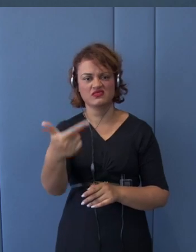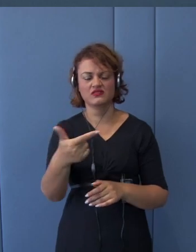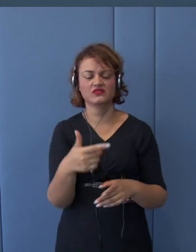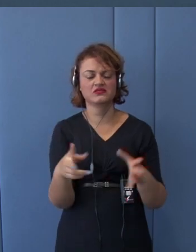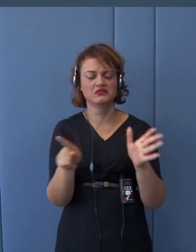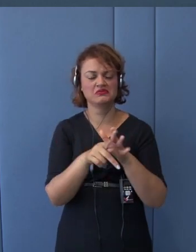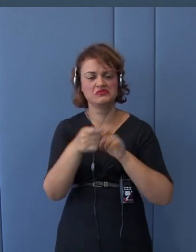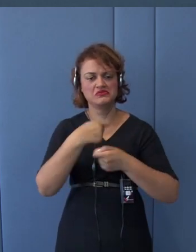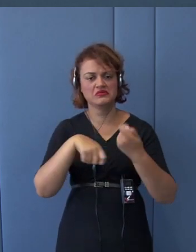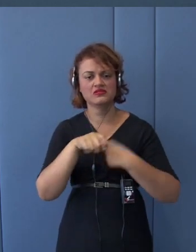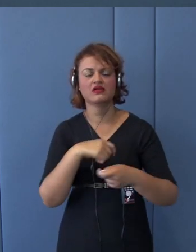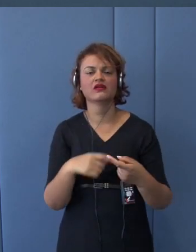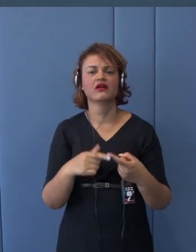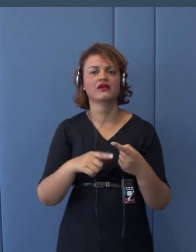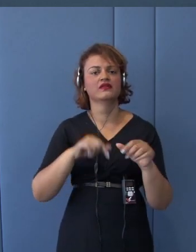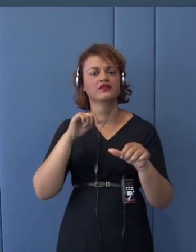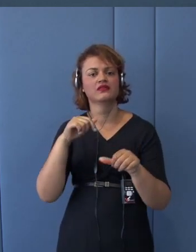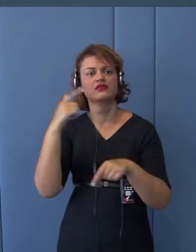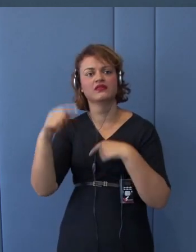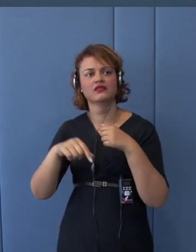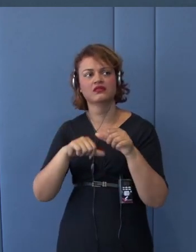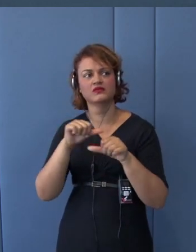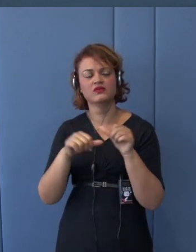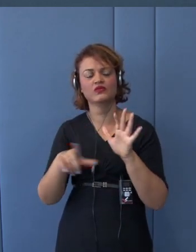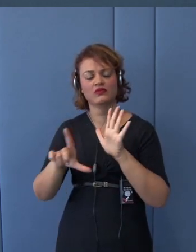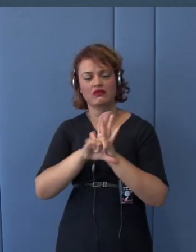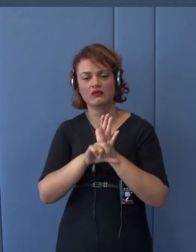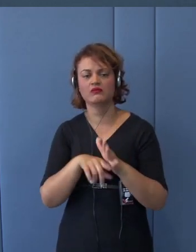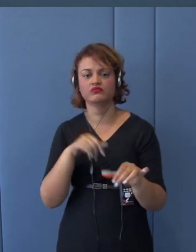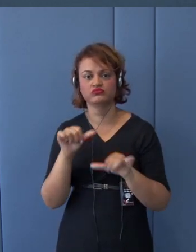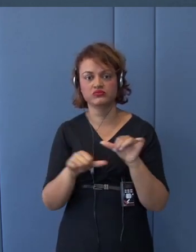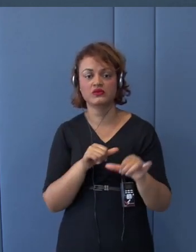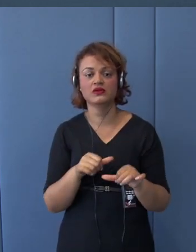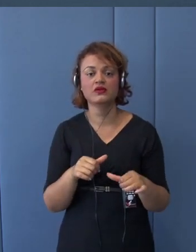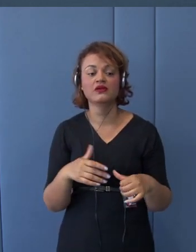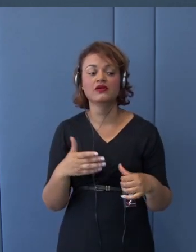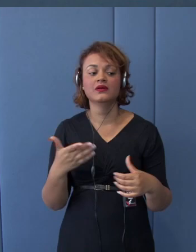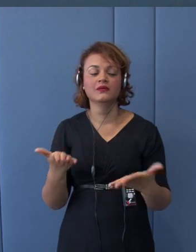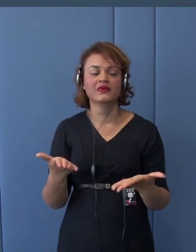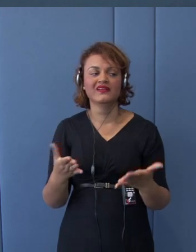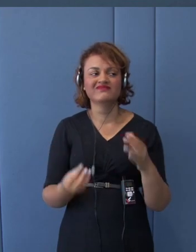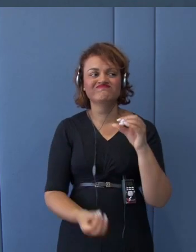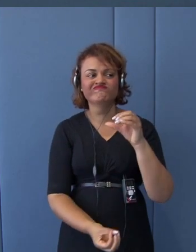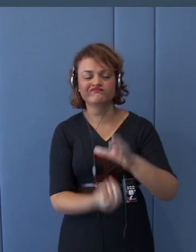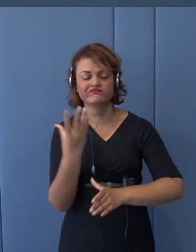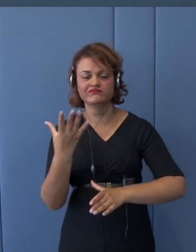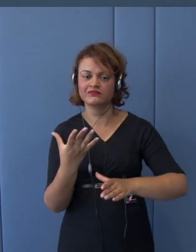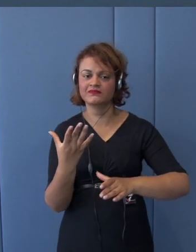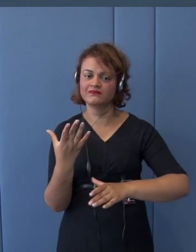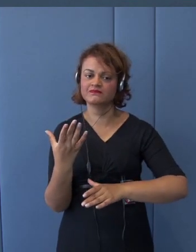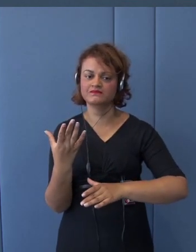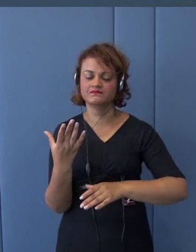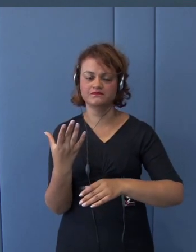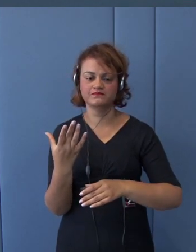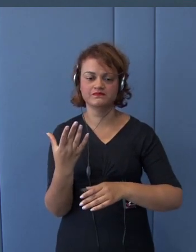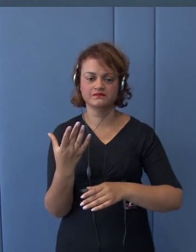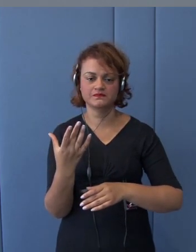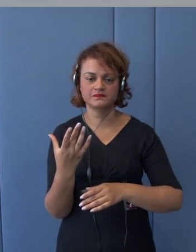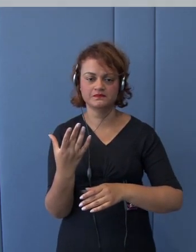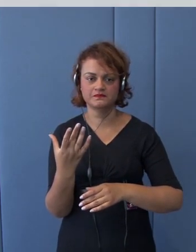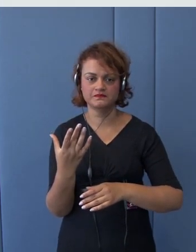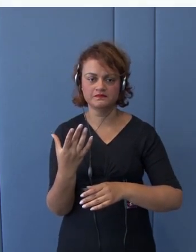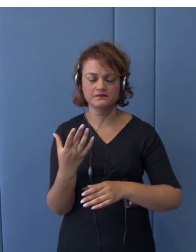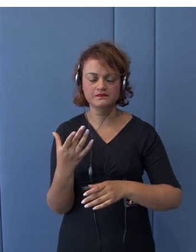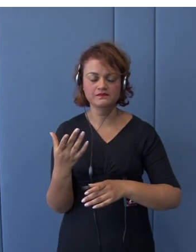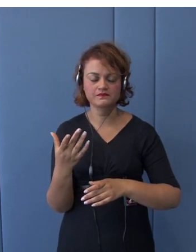has been also utilized to formulate his procedural protectionism. So, that